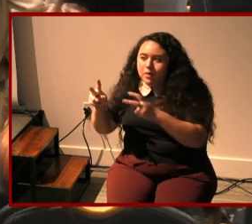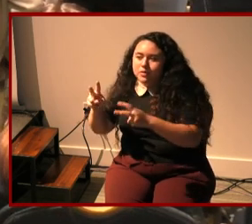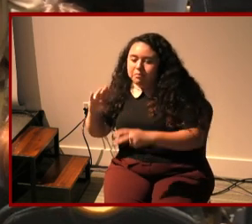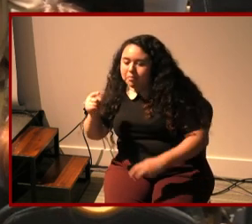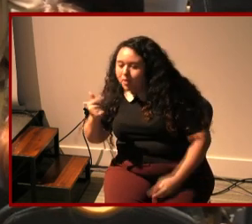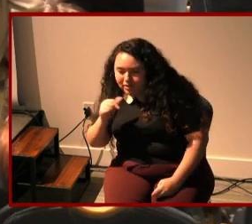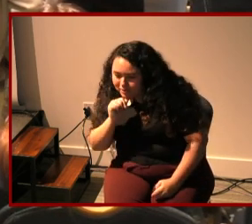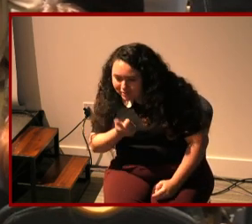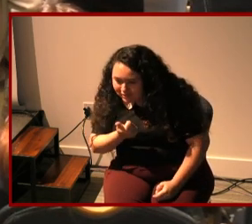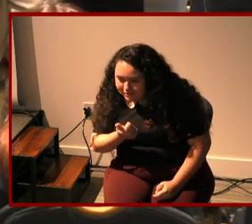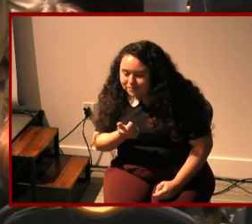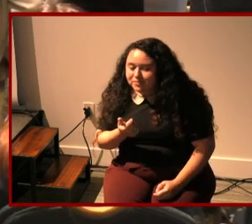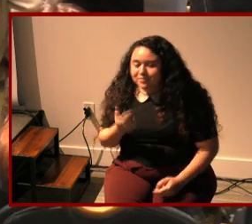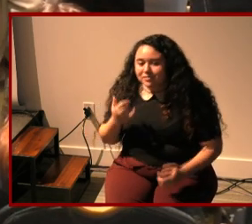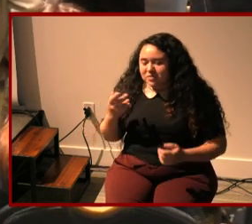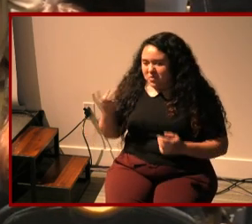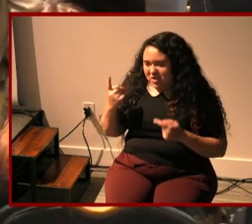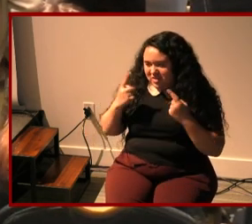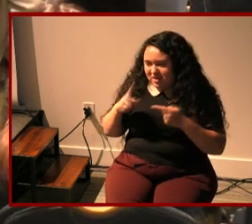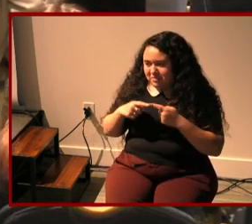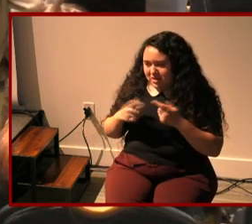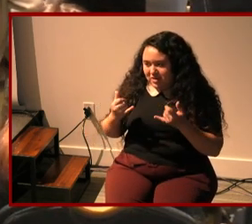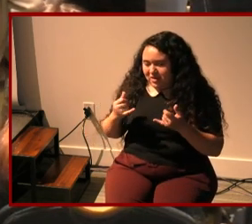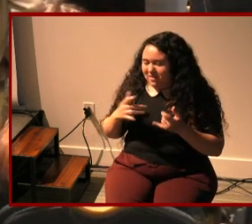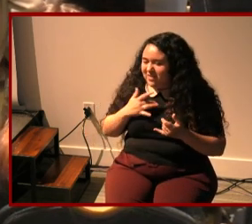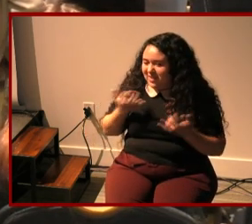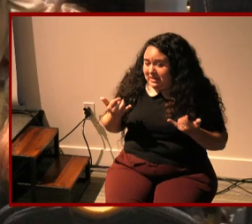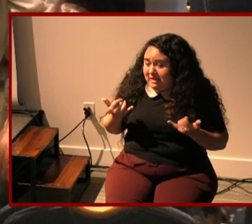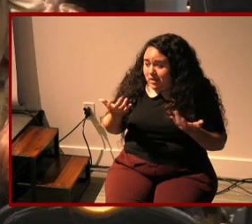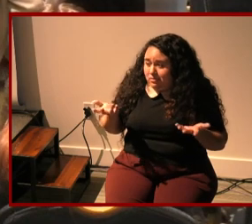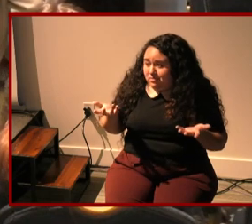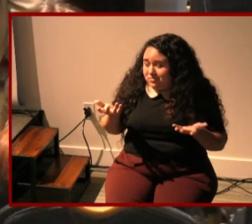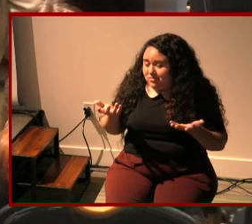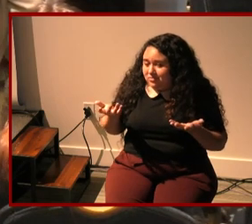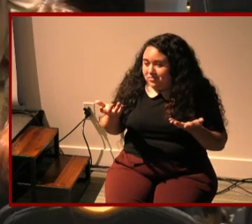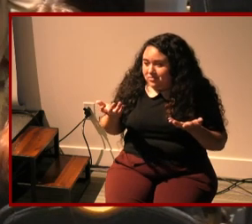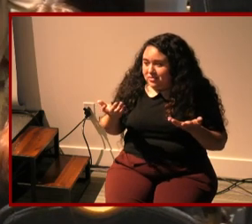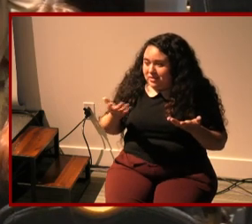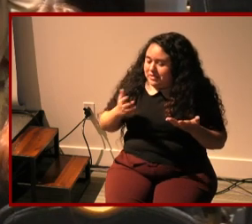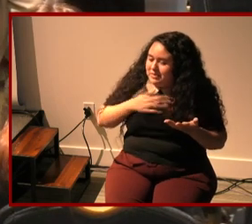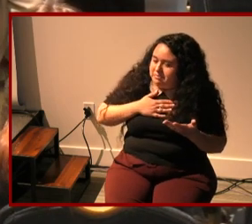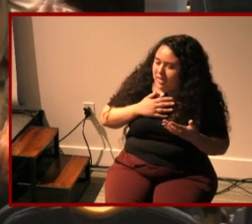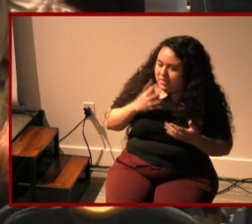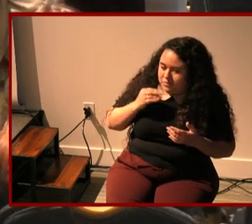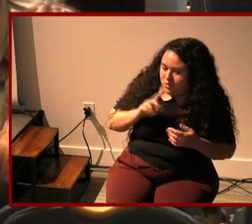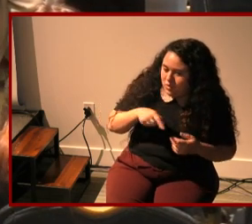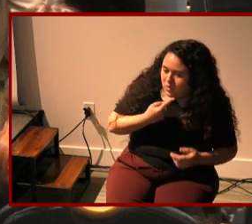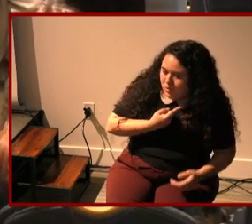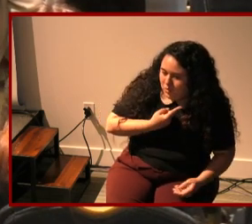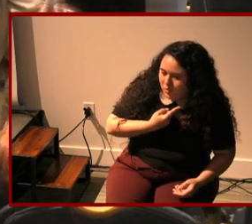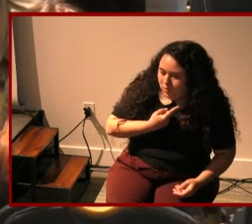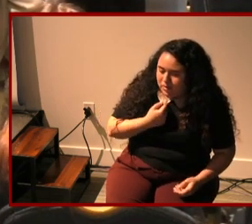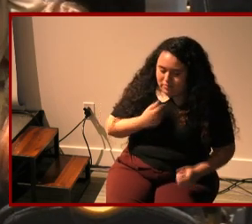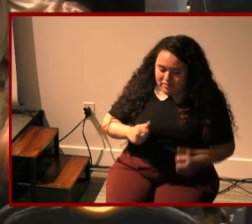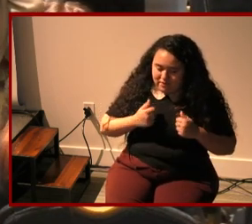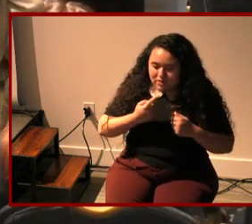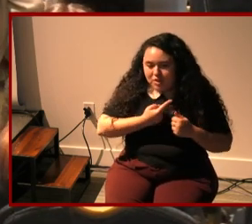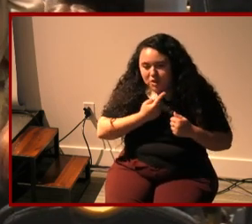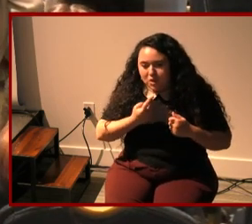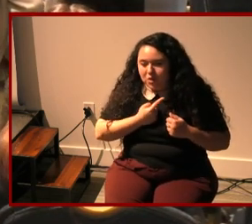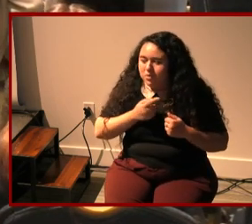we've thought about it now but i feel like at this point it's it's become like my experience because i'm like living on my own and she